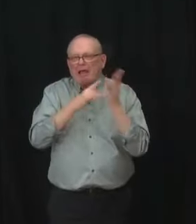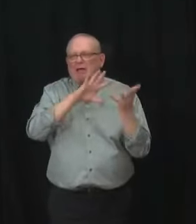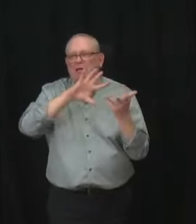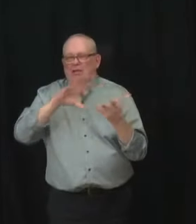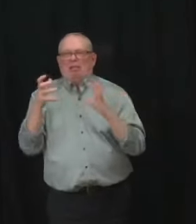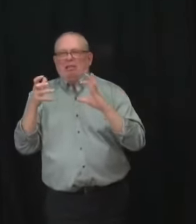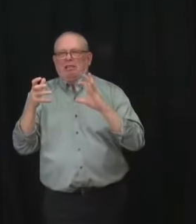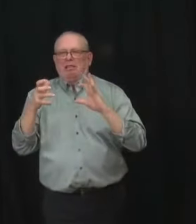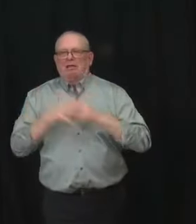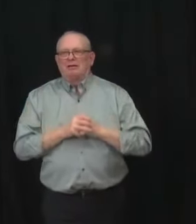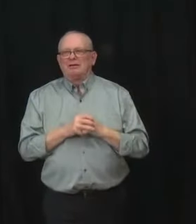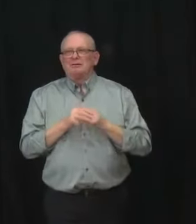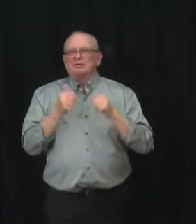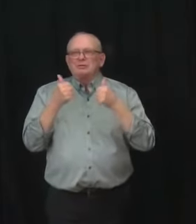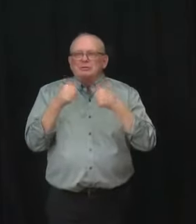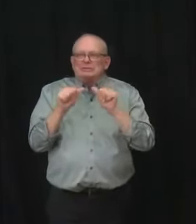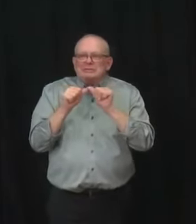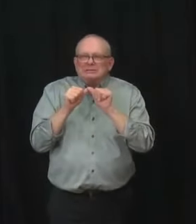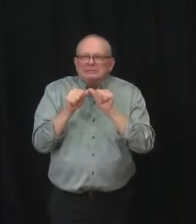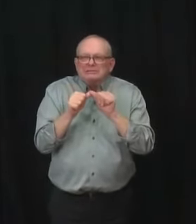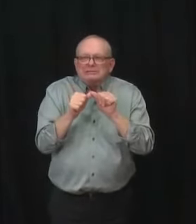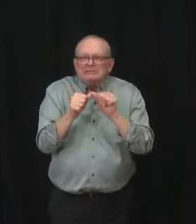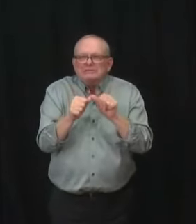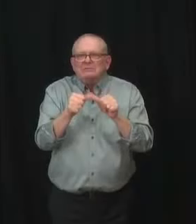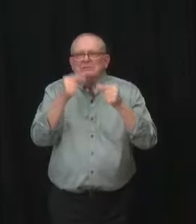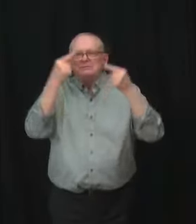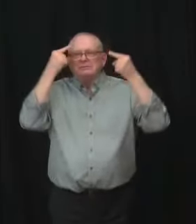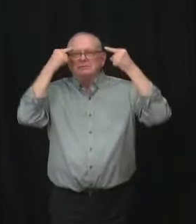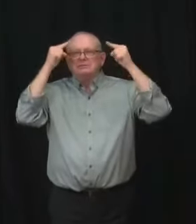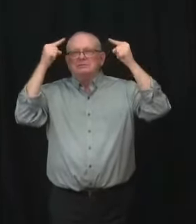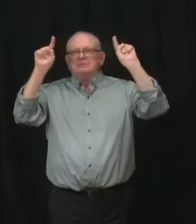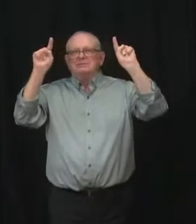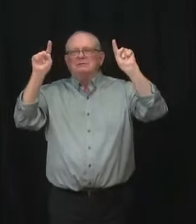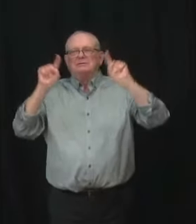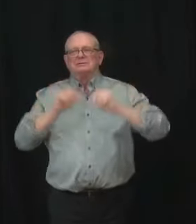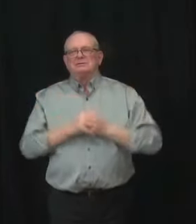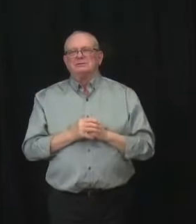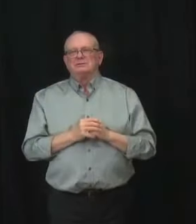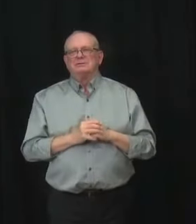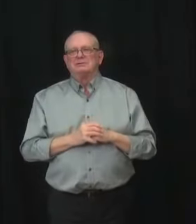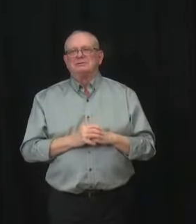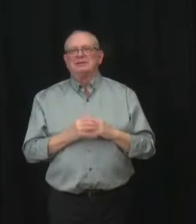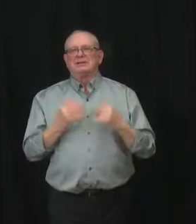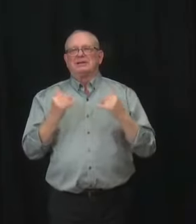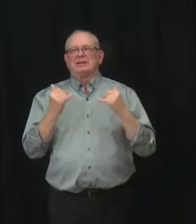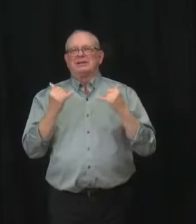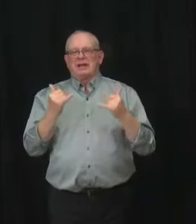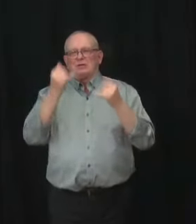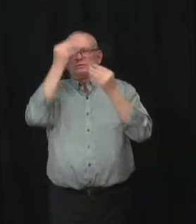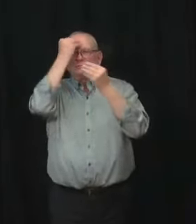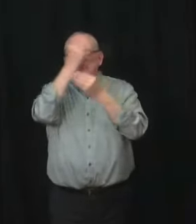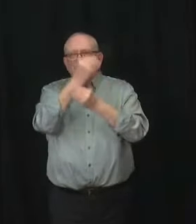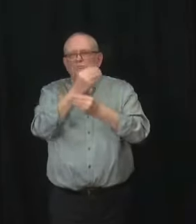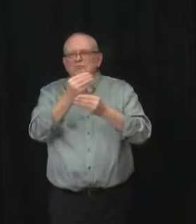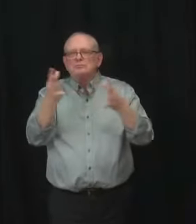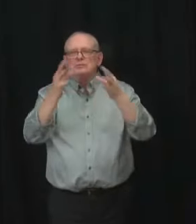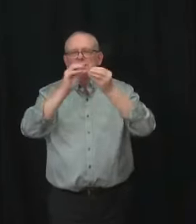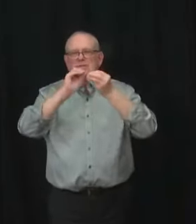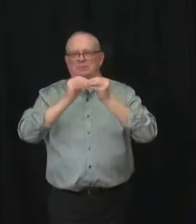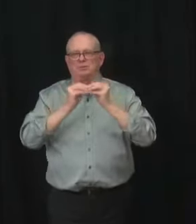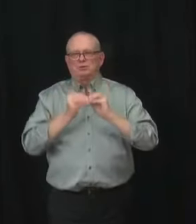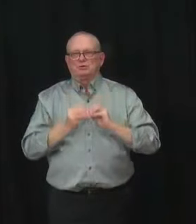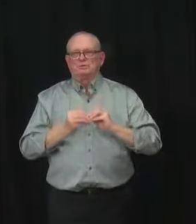reporting as they arise, but we data, so let's review it. Currently, the number of lab